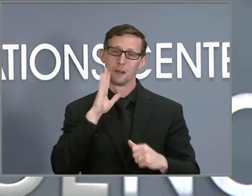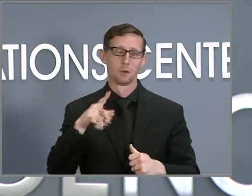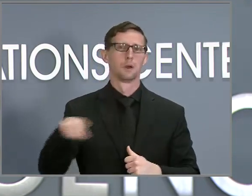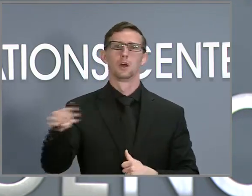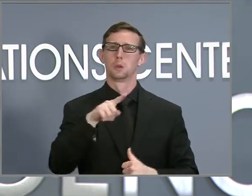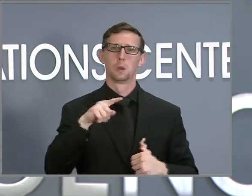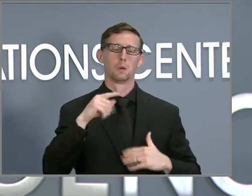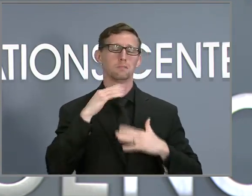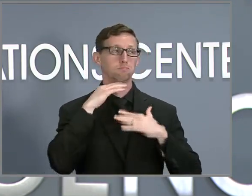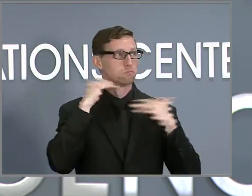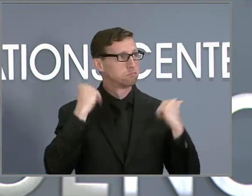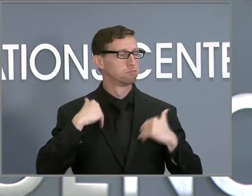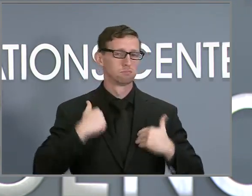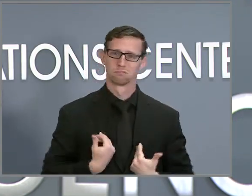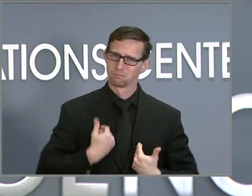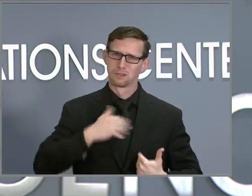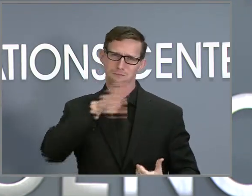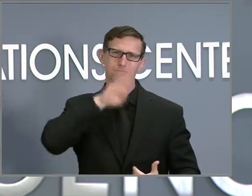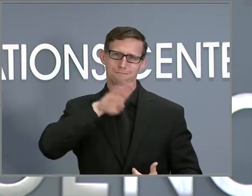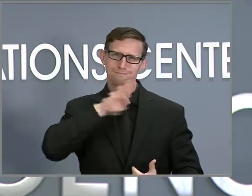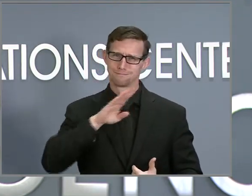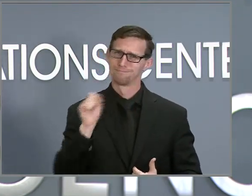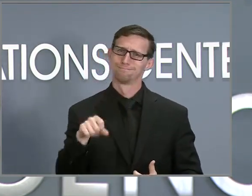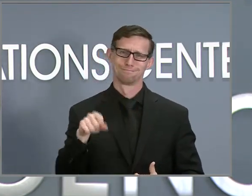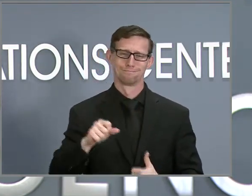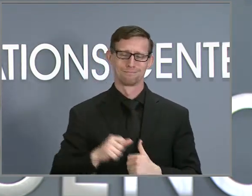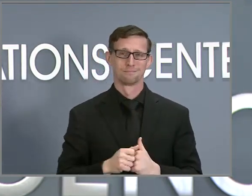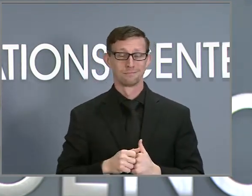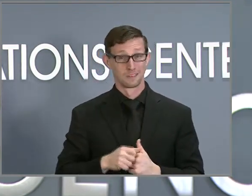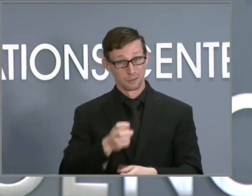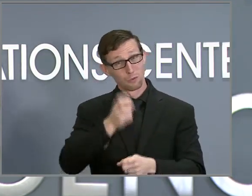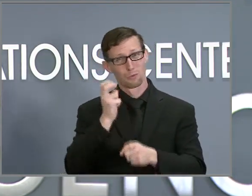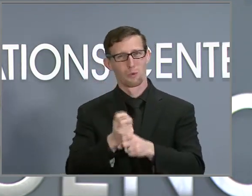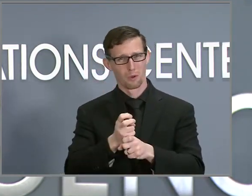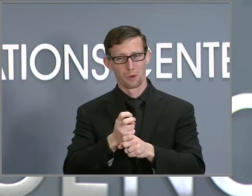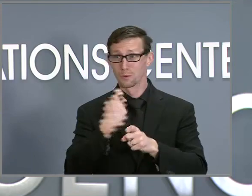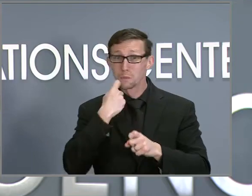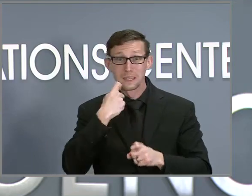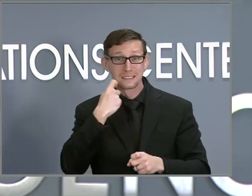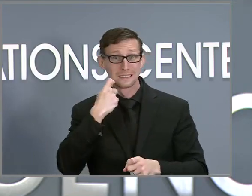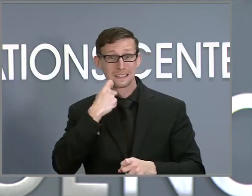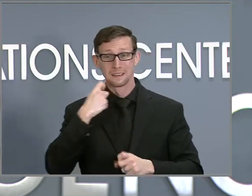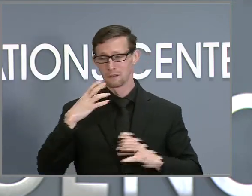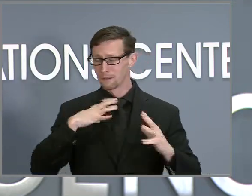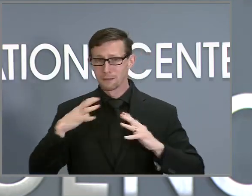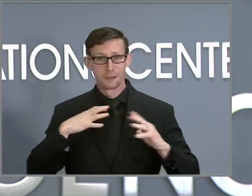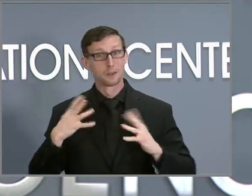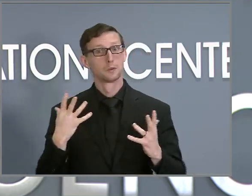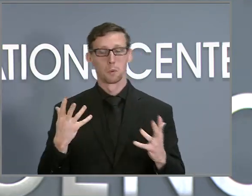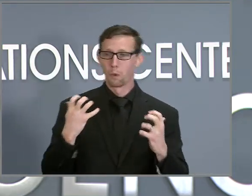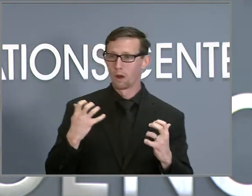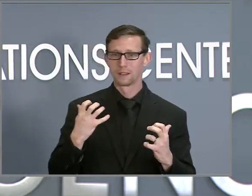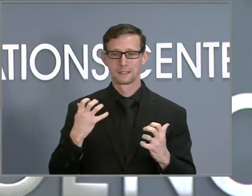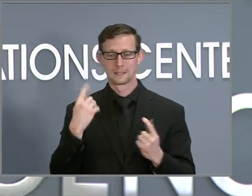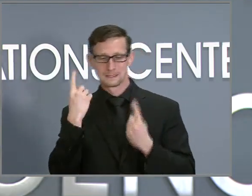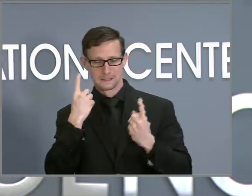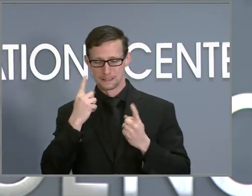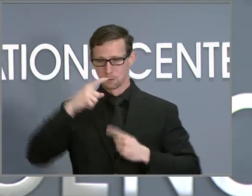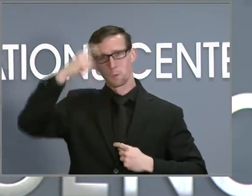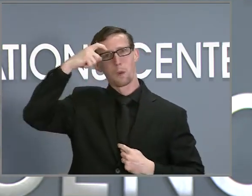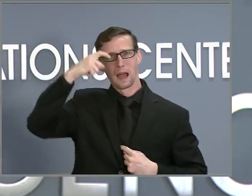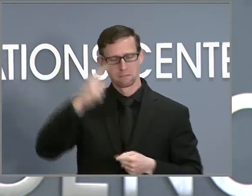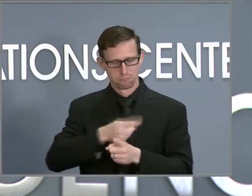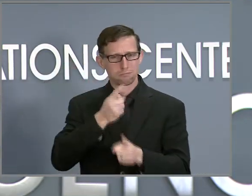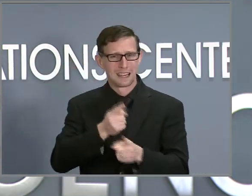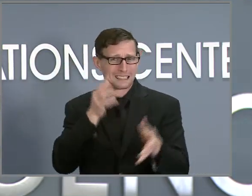and frustrated. I know it was difficult for people who want to do the right thing to make decisions about the holidays